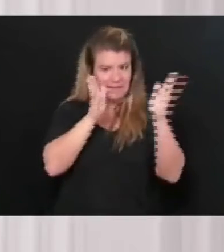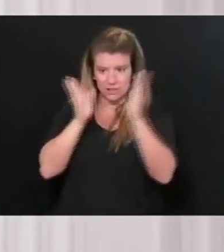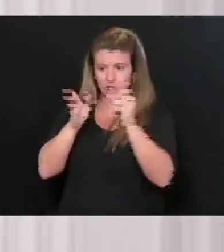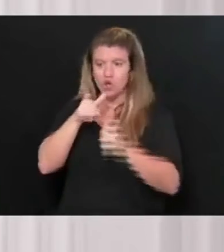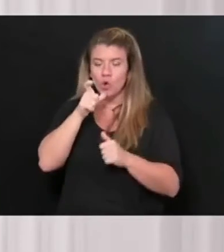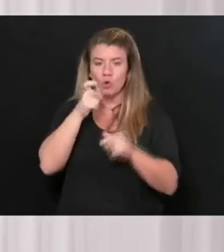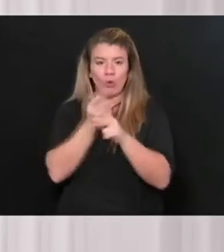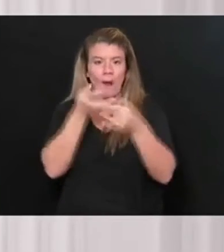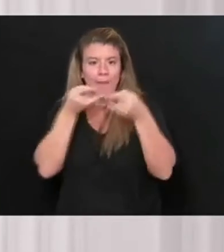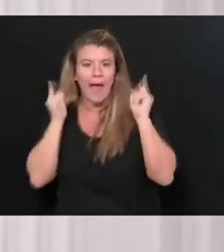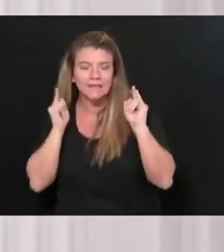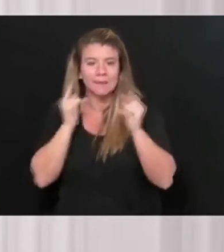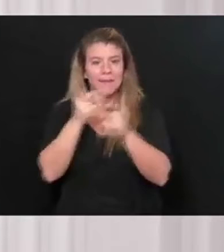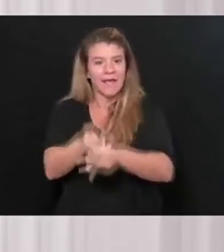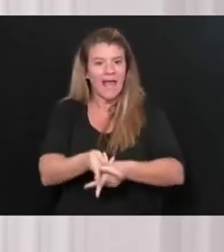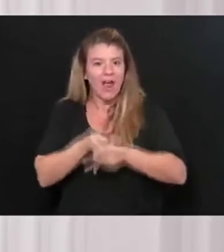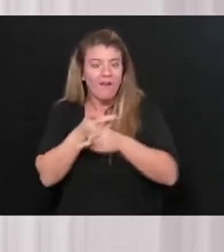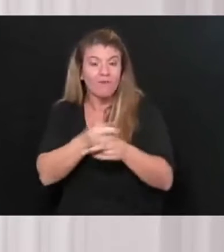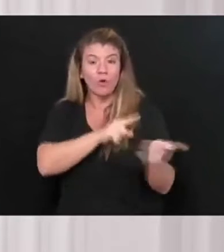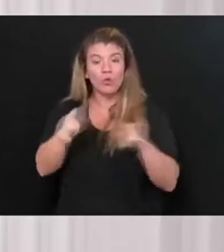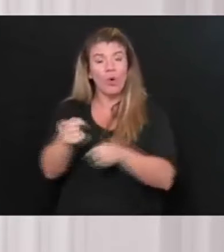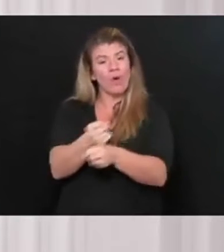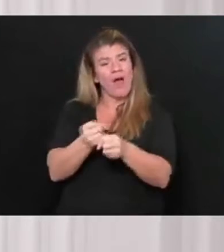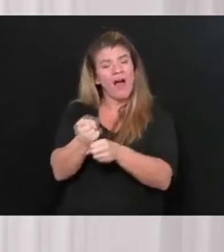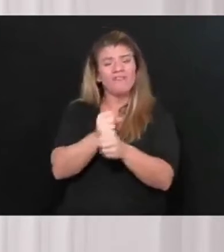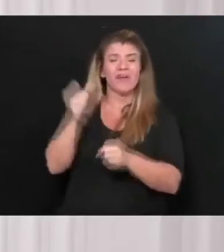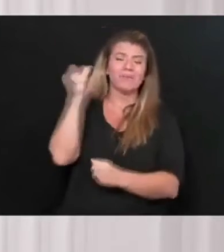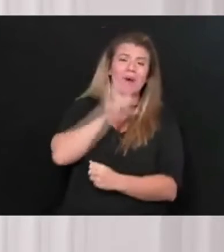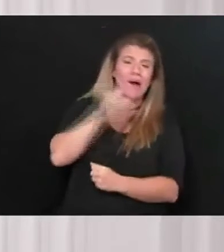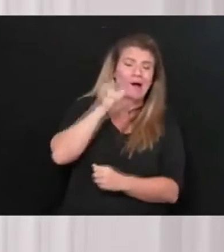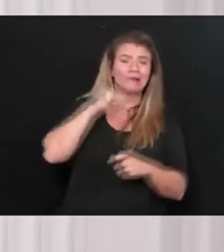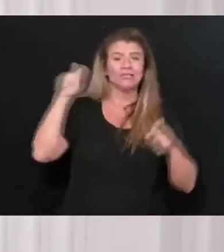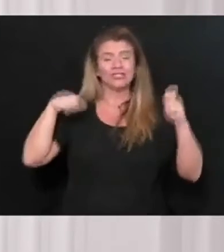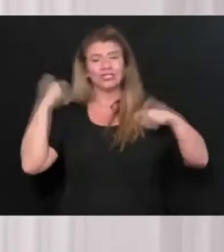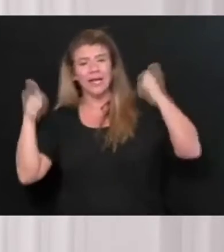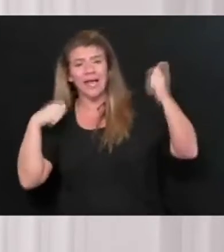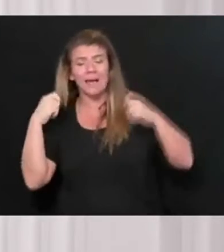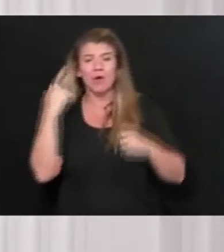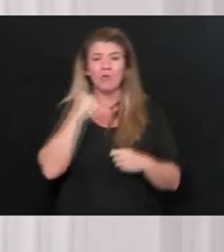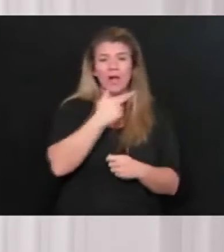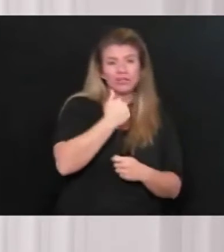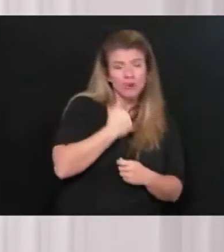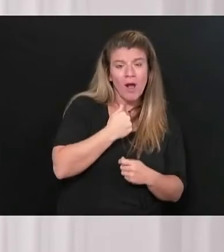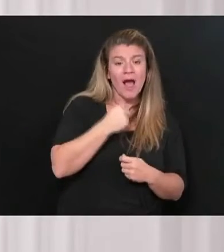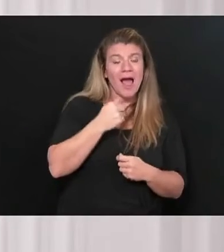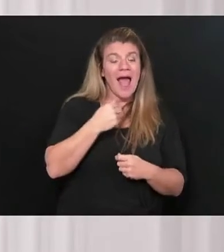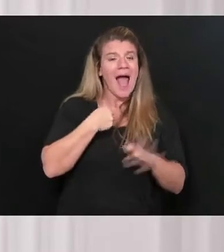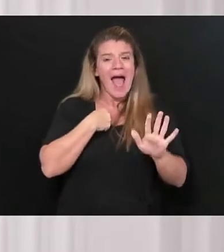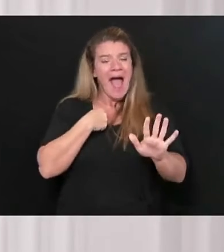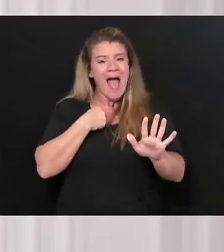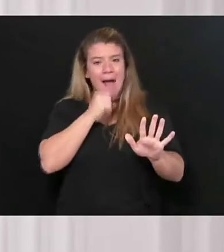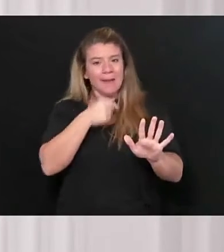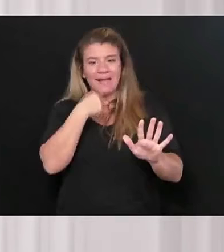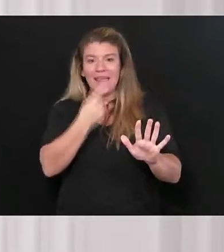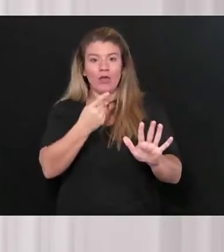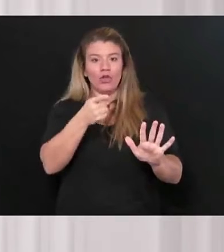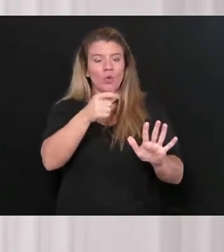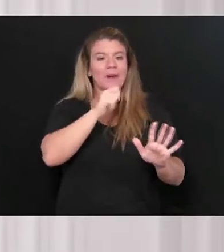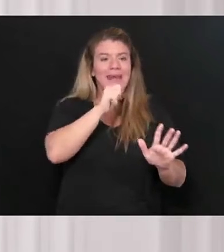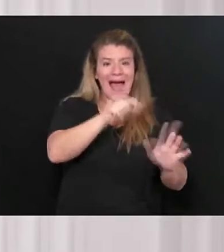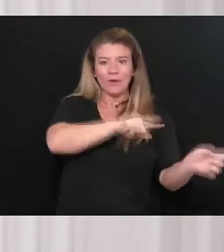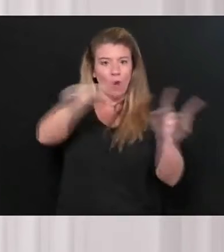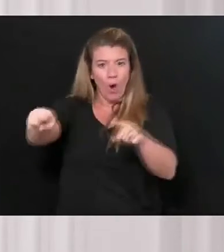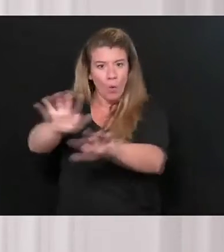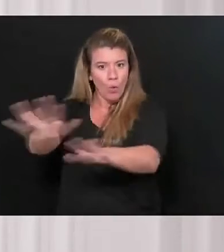restaurants, bars, coffee shops, gyms. And it doesn't mean you can't go there, but be very, very cautious when you do